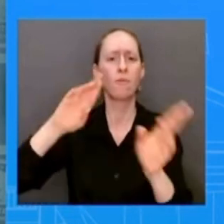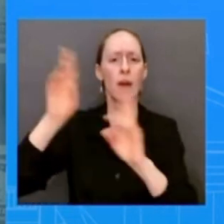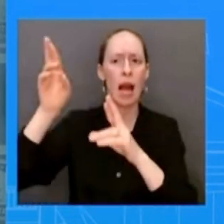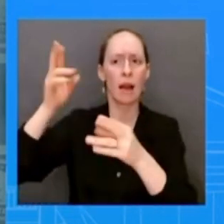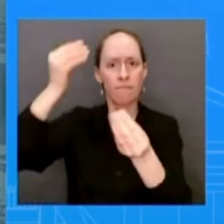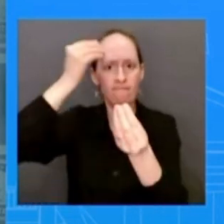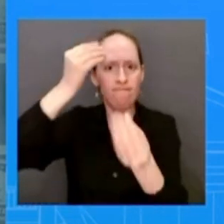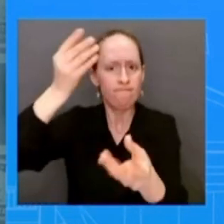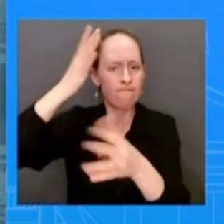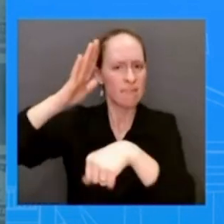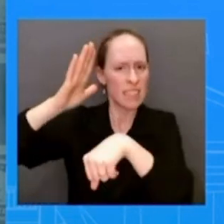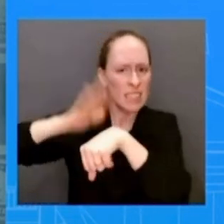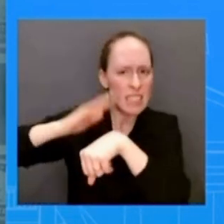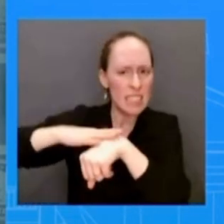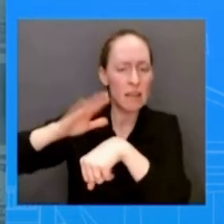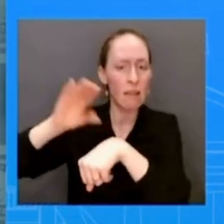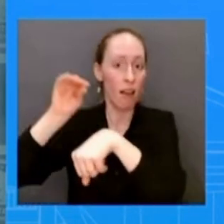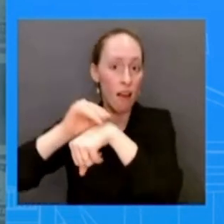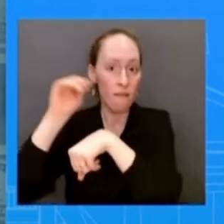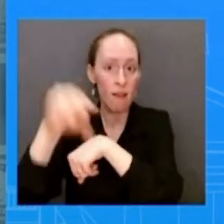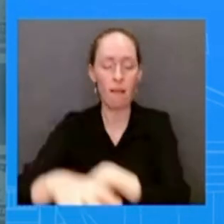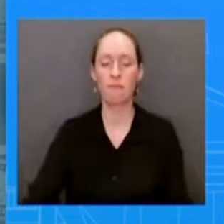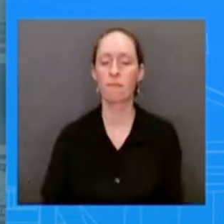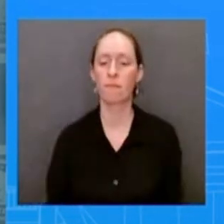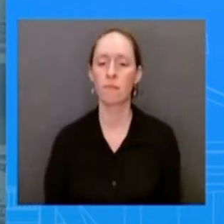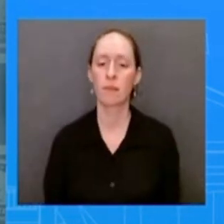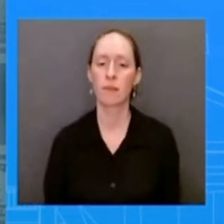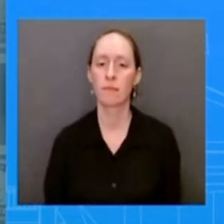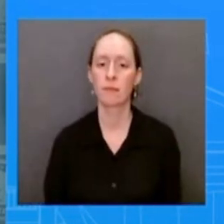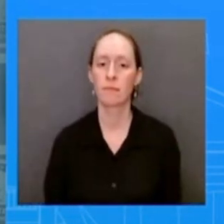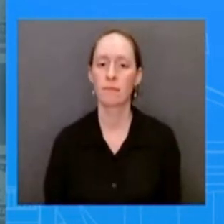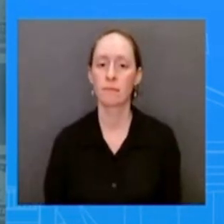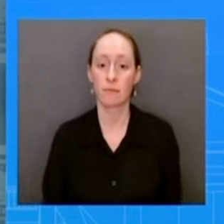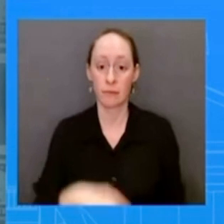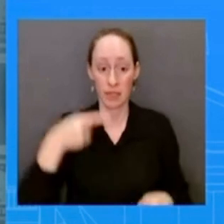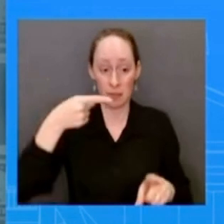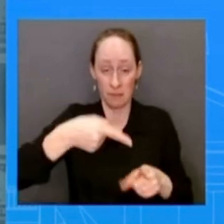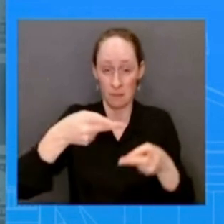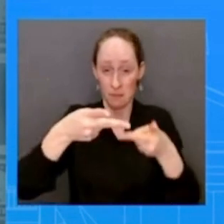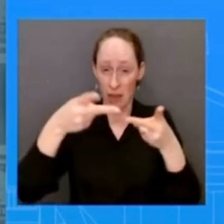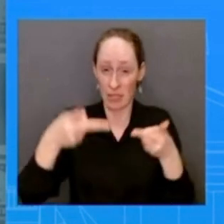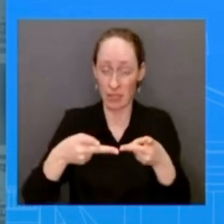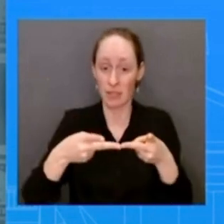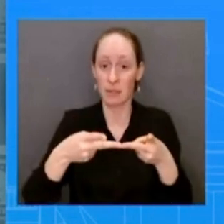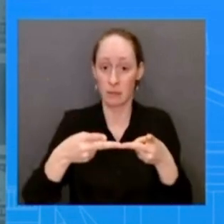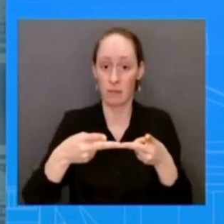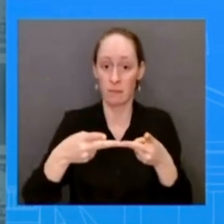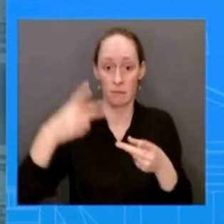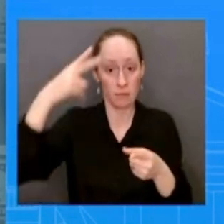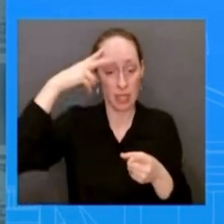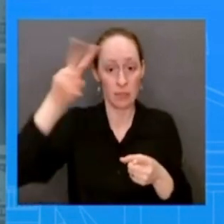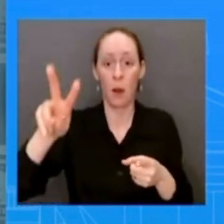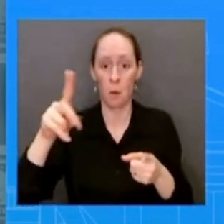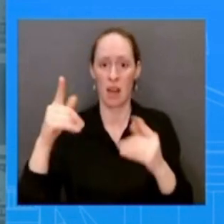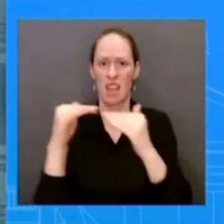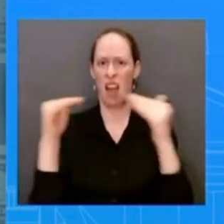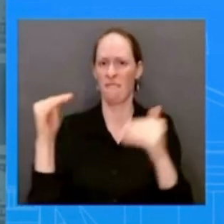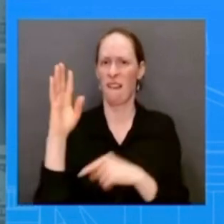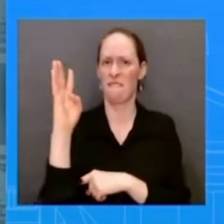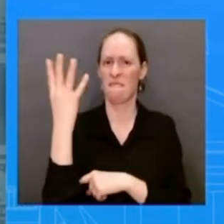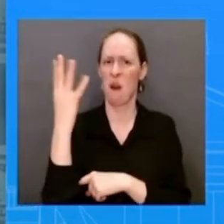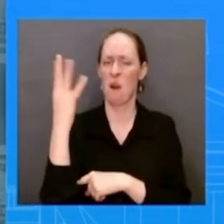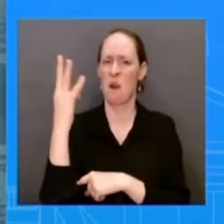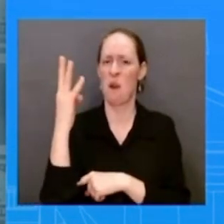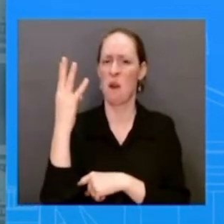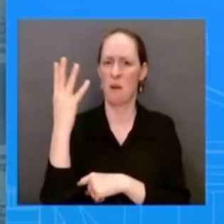for this particular locate area in mexico that remains at level four uh do not travel due to crime and kidnapping we've been very